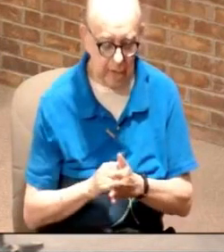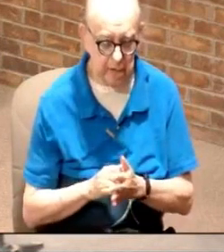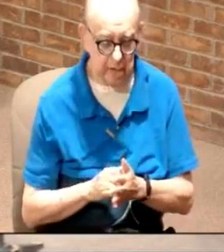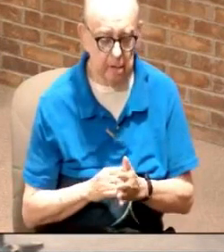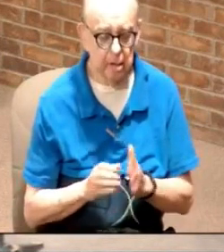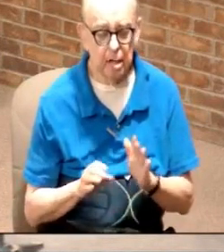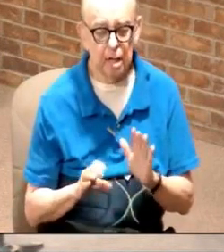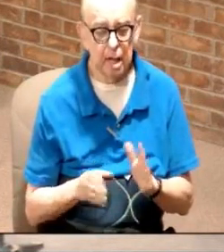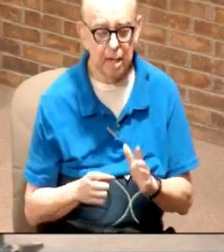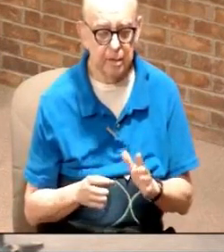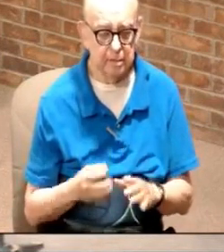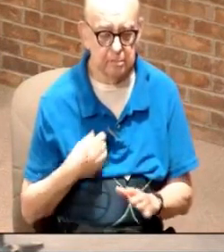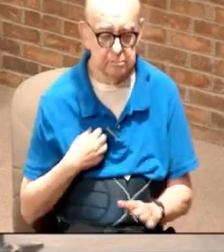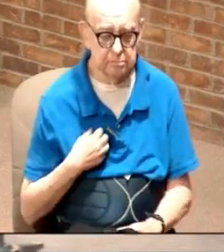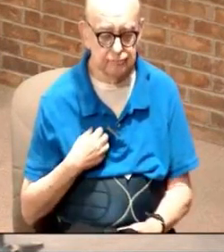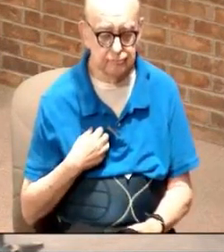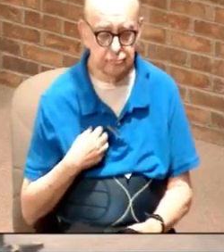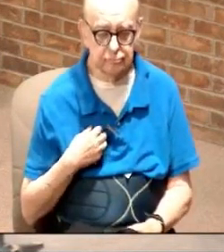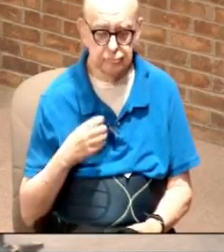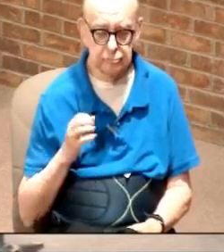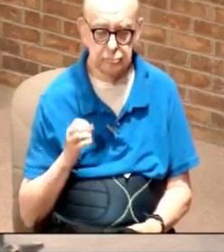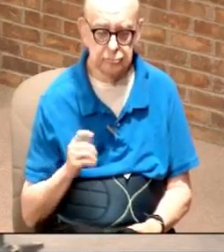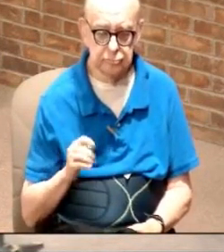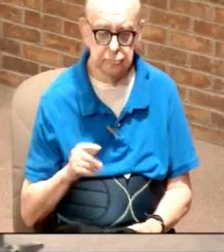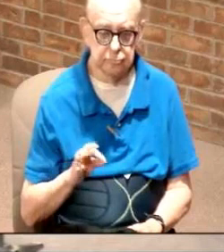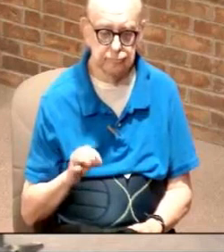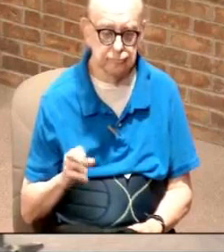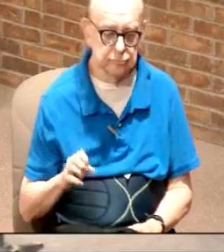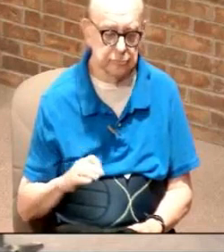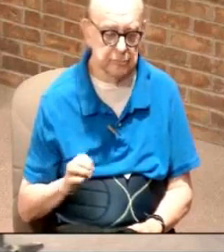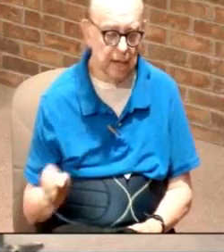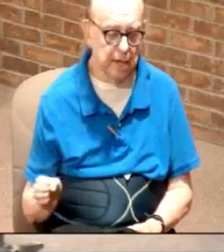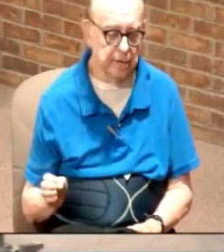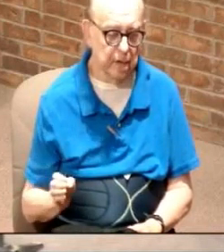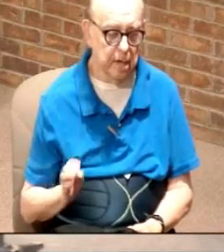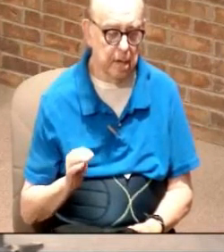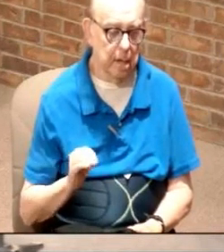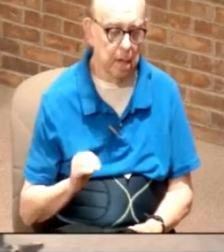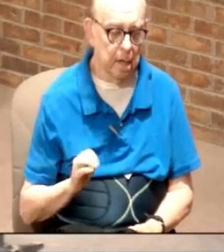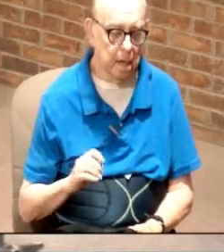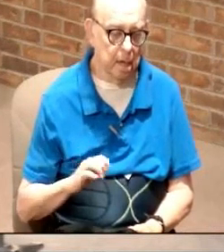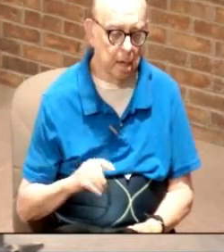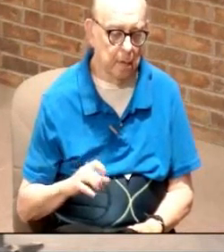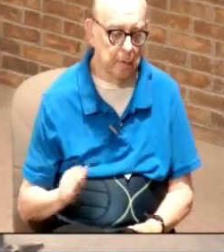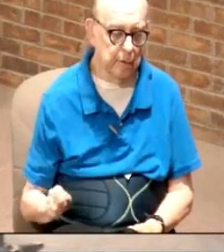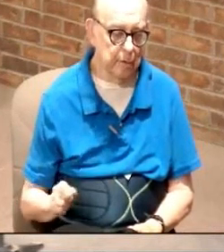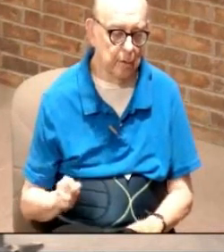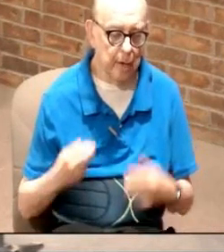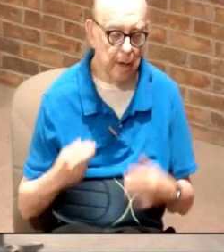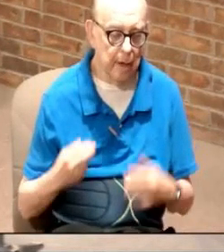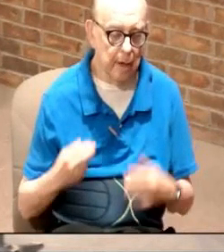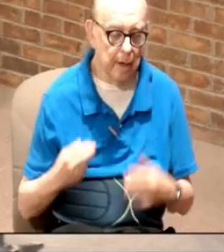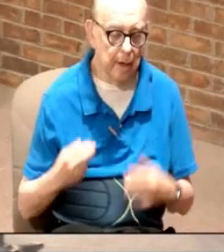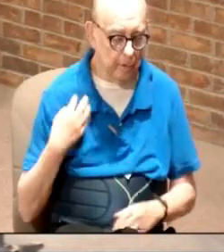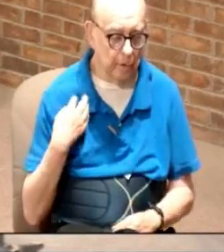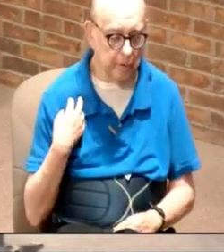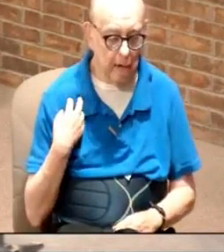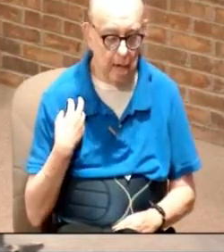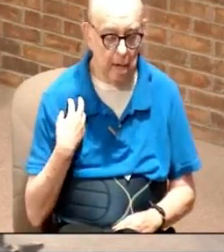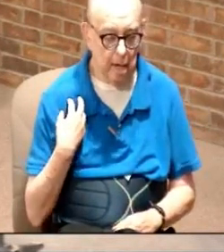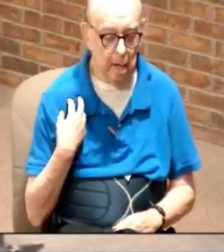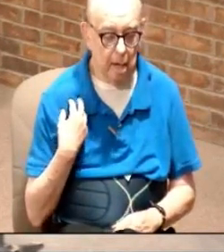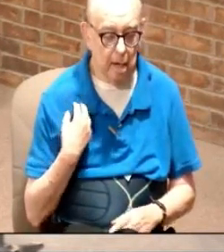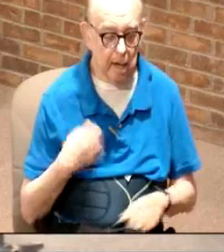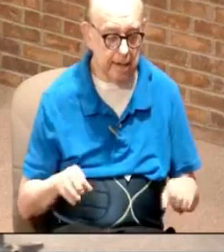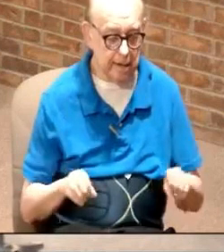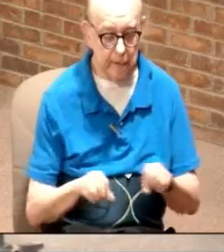which now I am certified as a mental health coach. Which means that I can actually hang a shingle and actually do mental